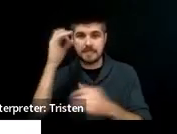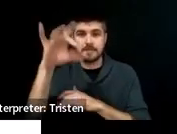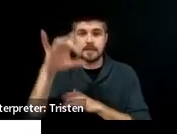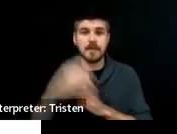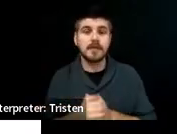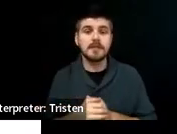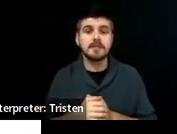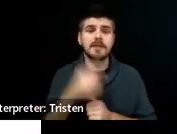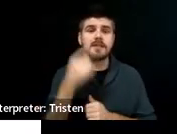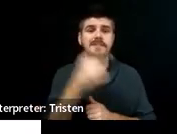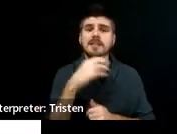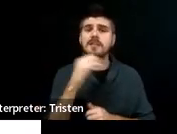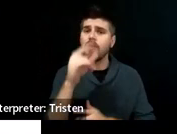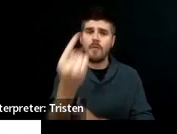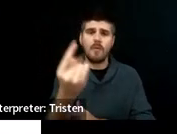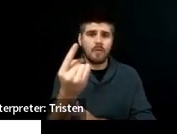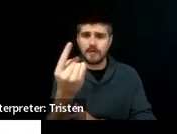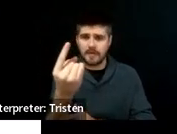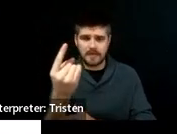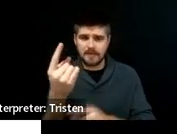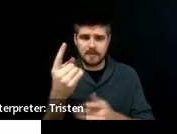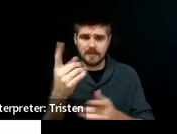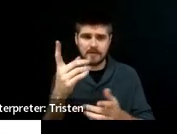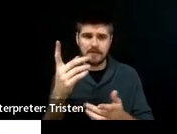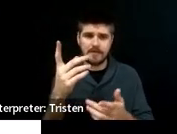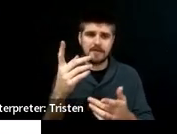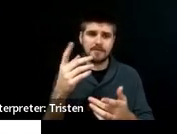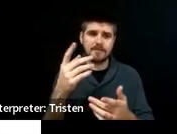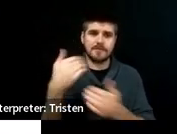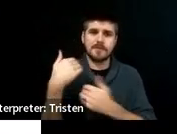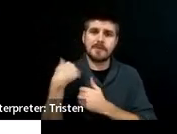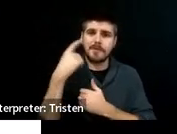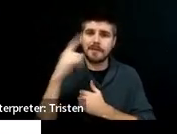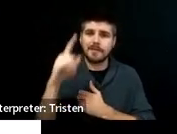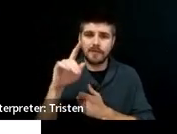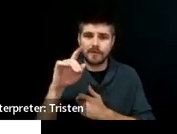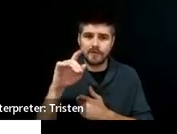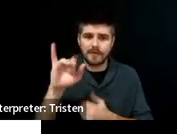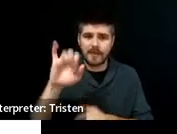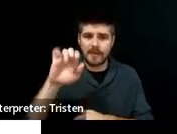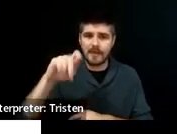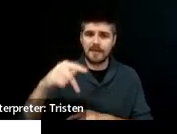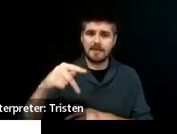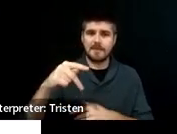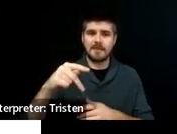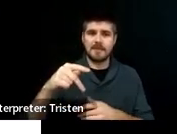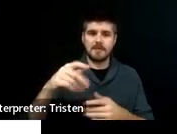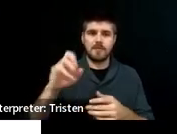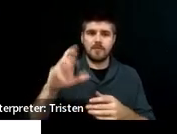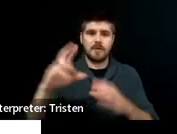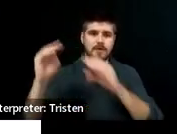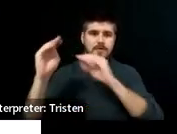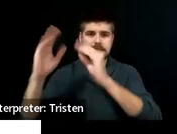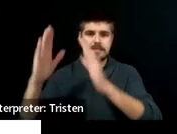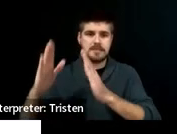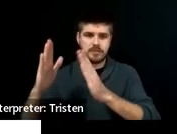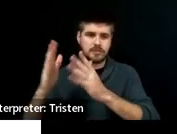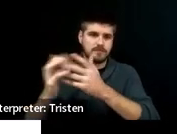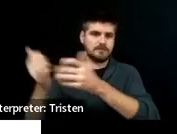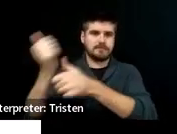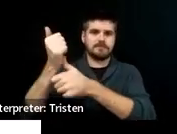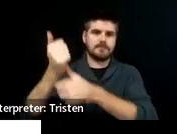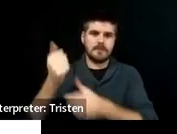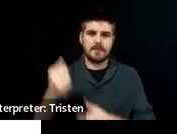responsibility of the special education teacher. There are other people on the team who may be able to, or may be in positions like related service